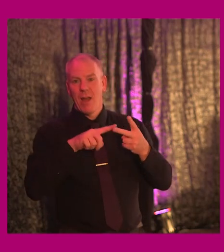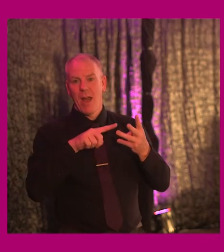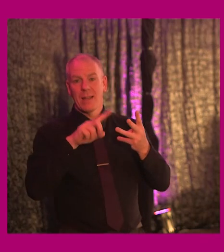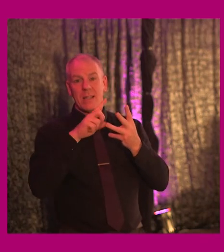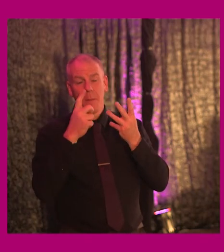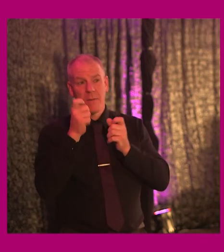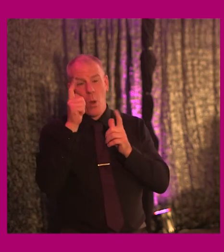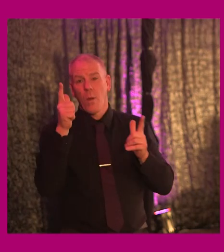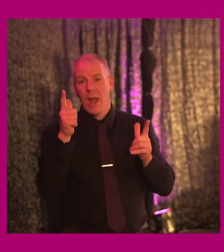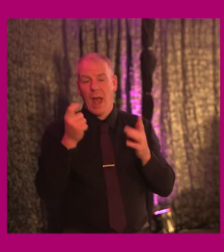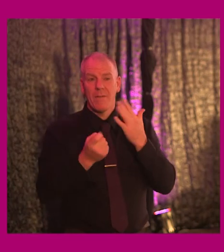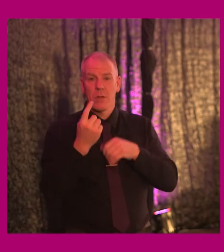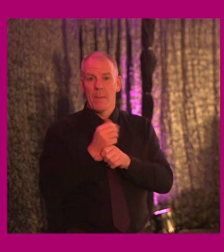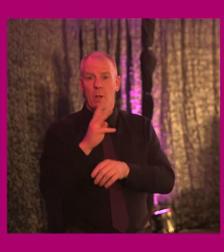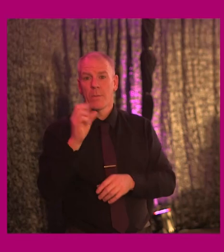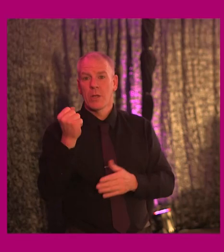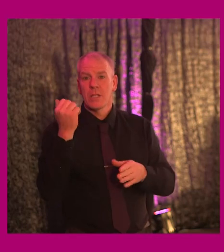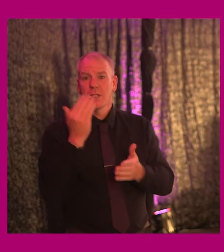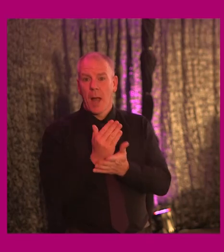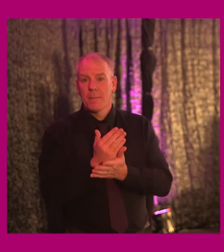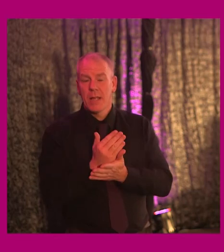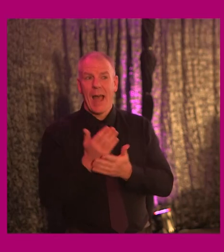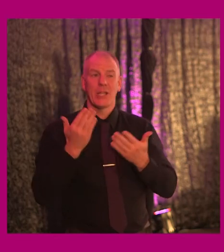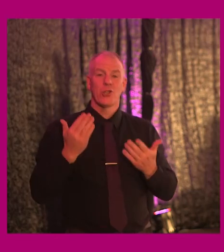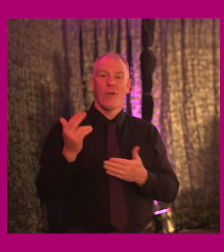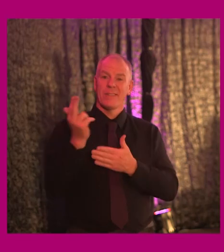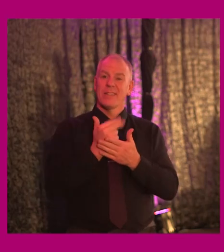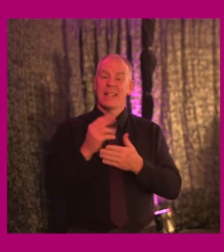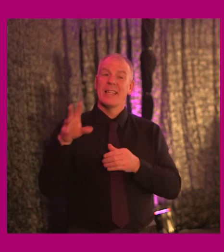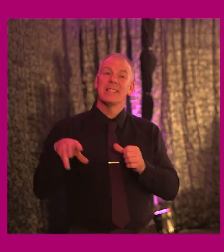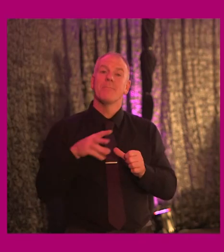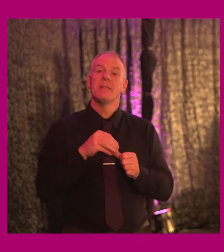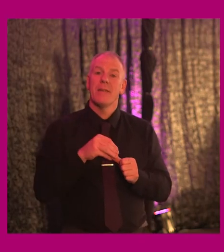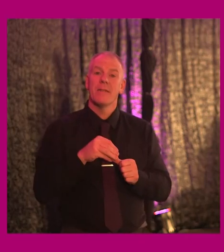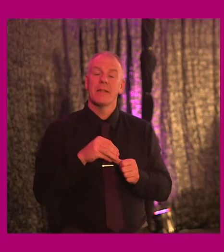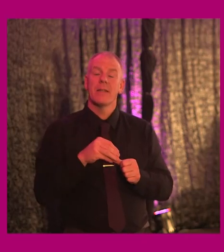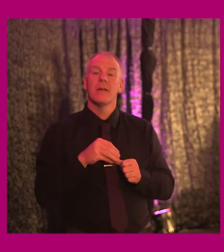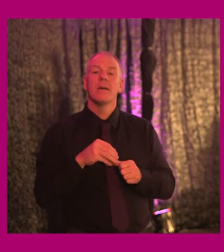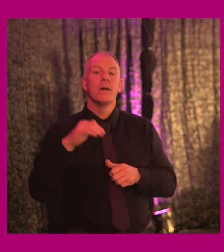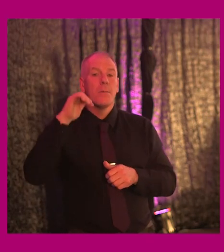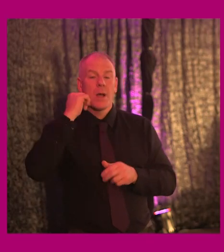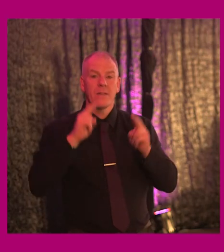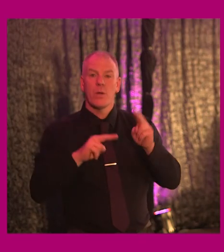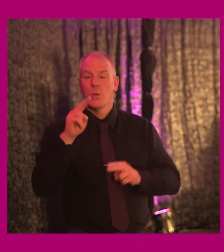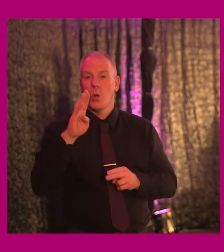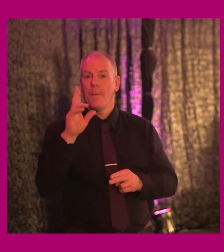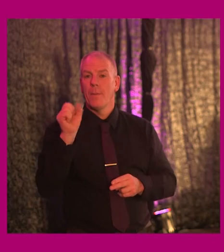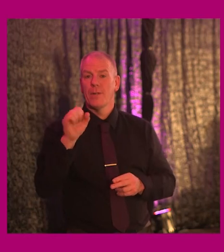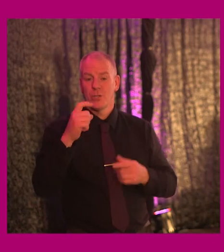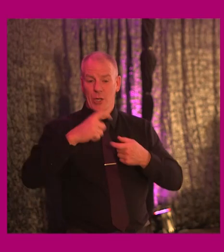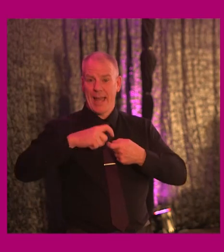the issues around bus stops and current designs, particularly in light of new bus connects in Dublin.